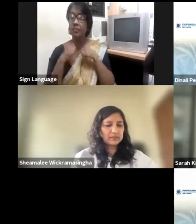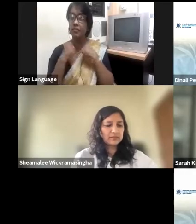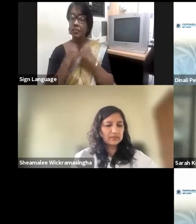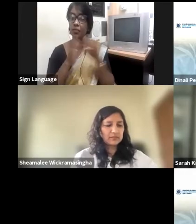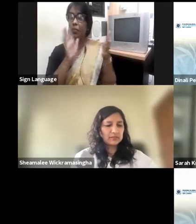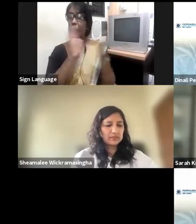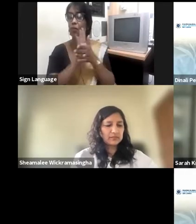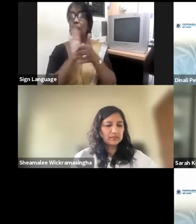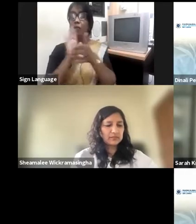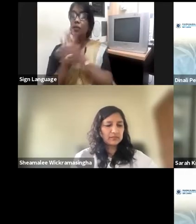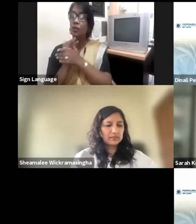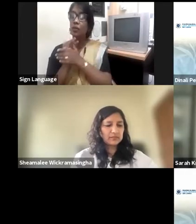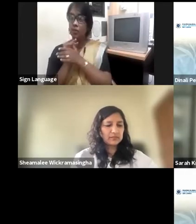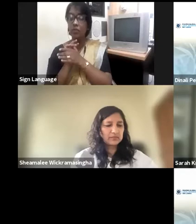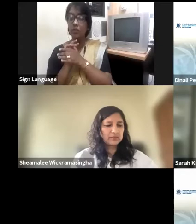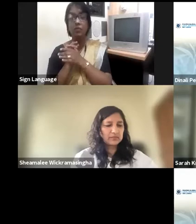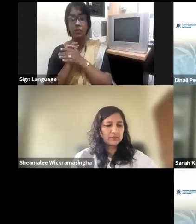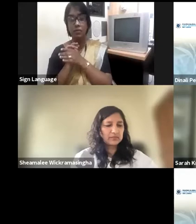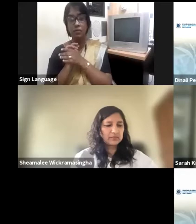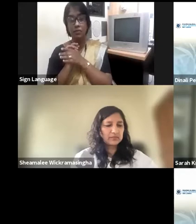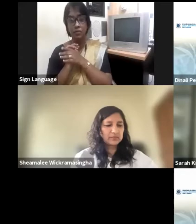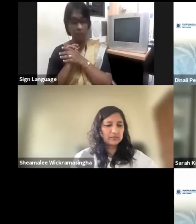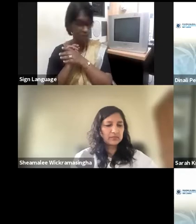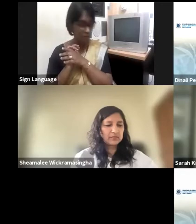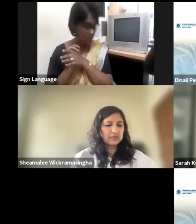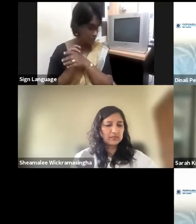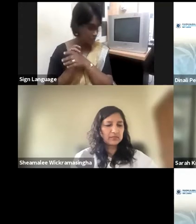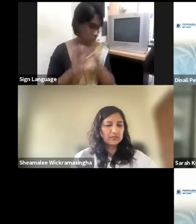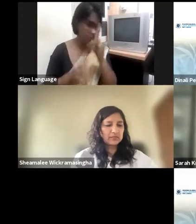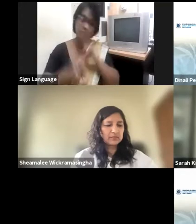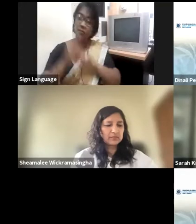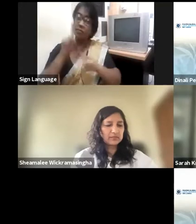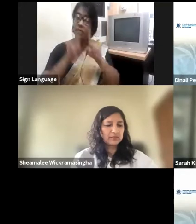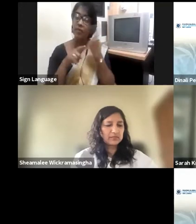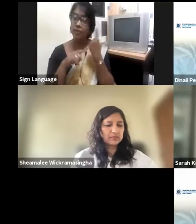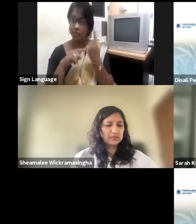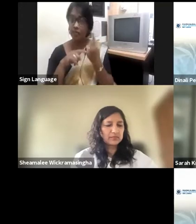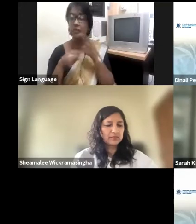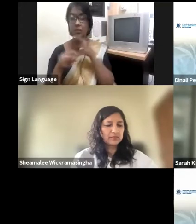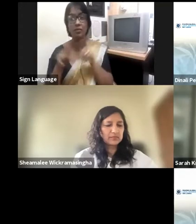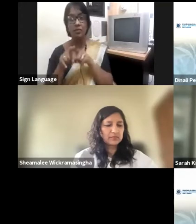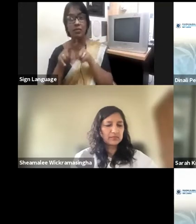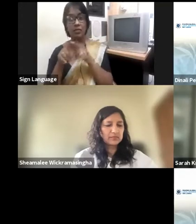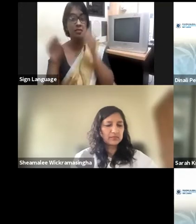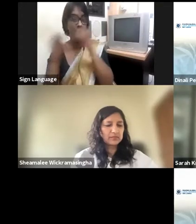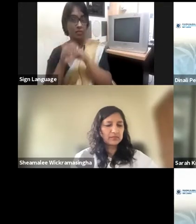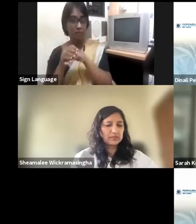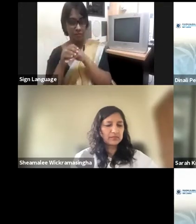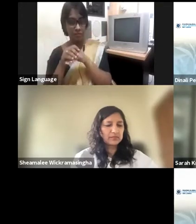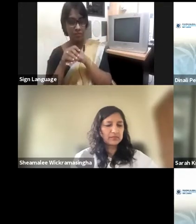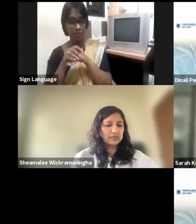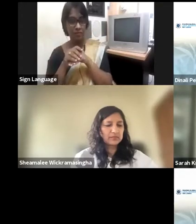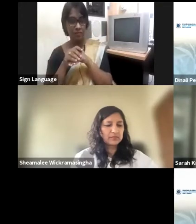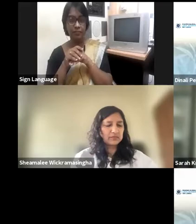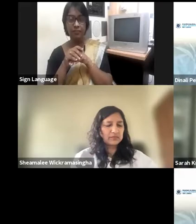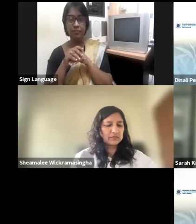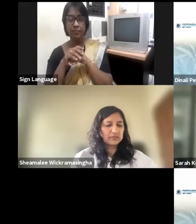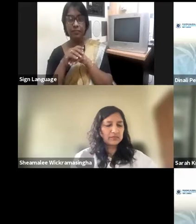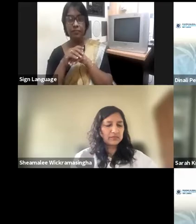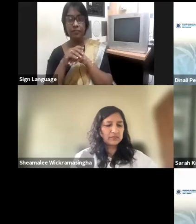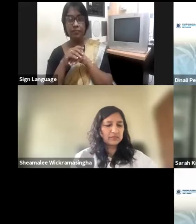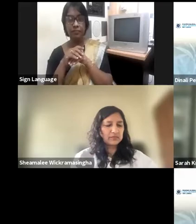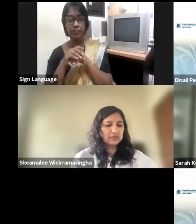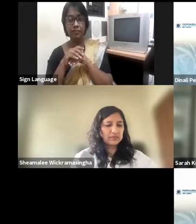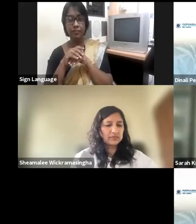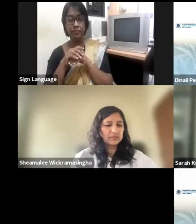seat, one board seat, you know, for, you know, for the lady. Research has shown and research has proven that